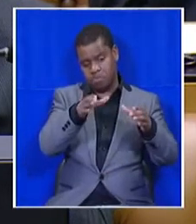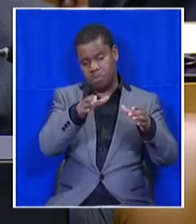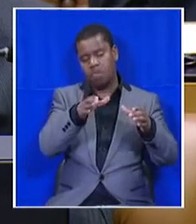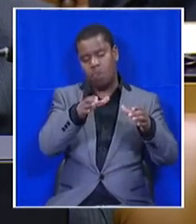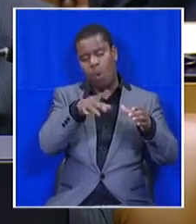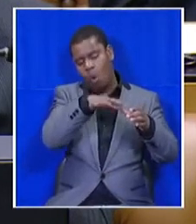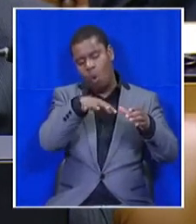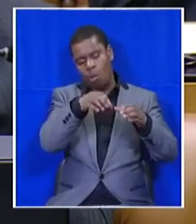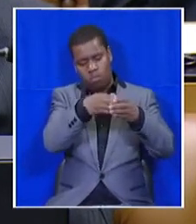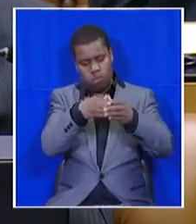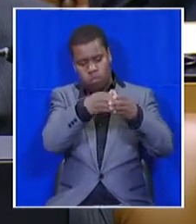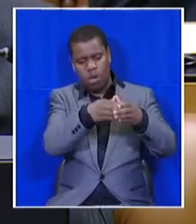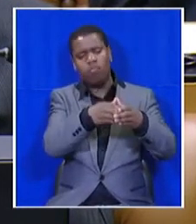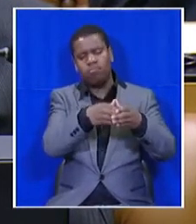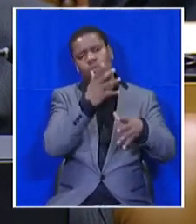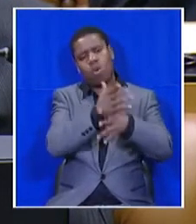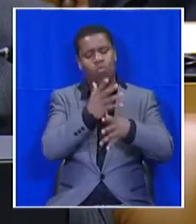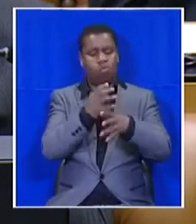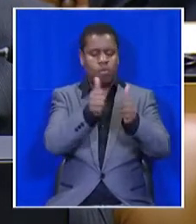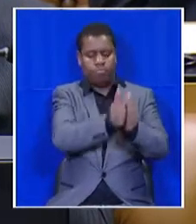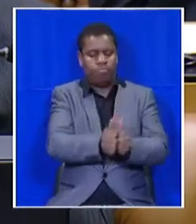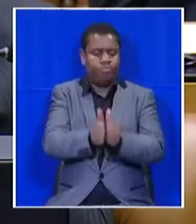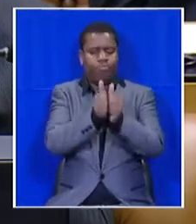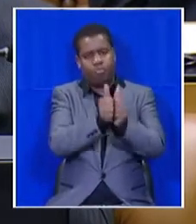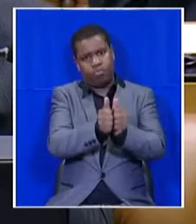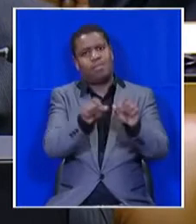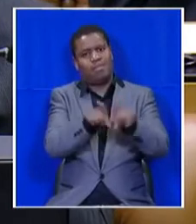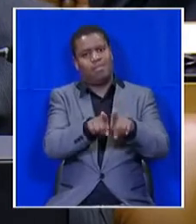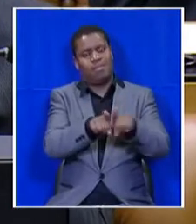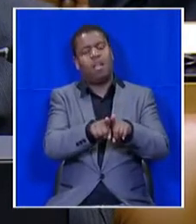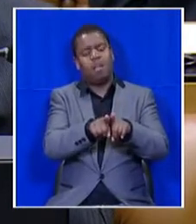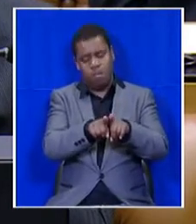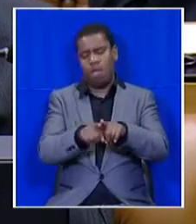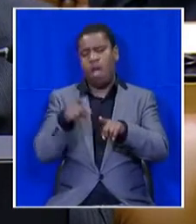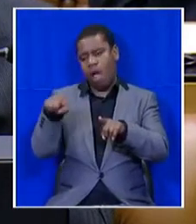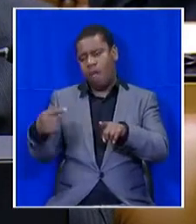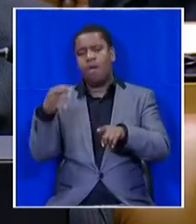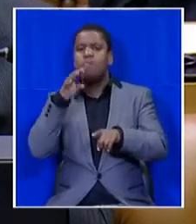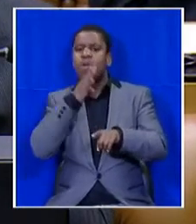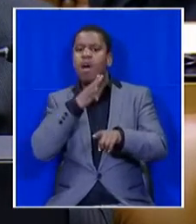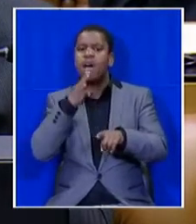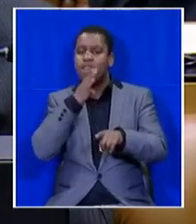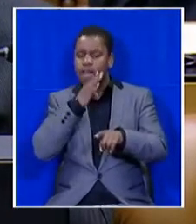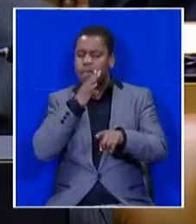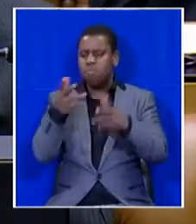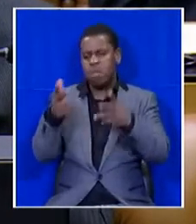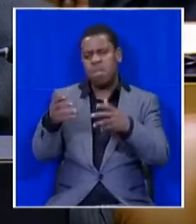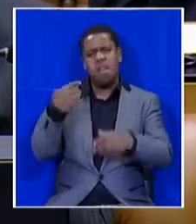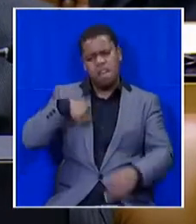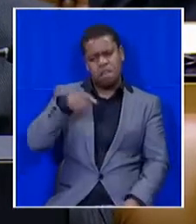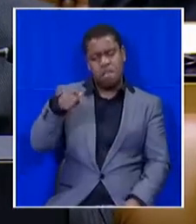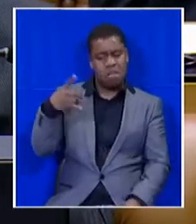well. But similarly, we would like to see all other non-governmental entities that may feel tempted to